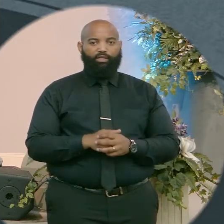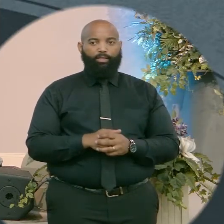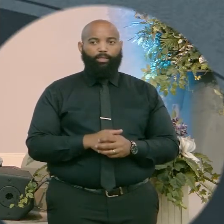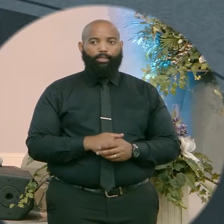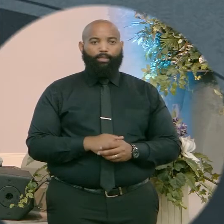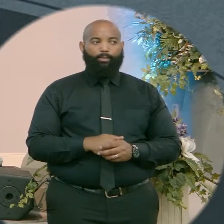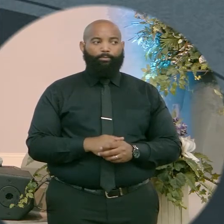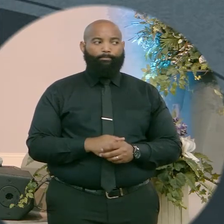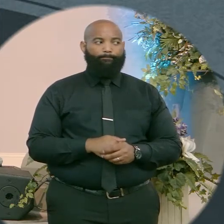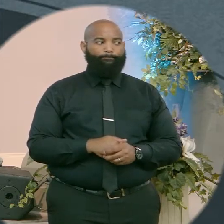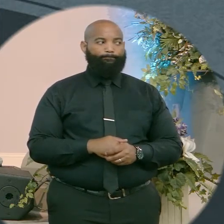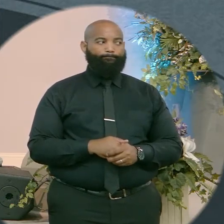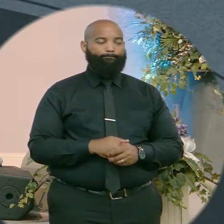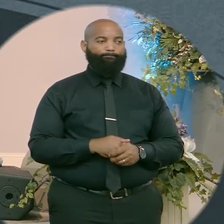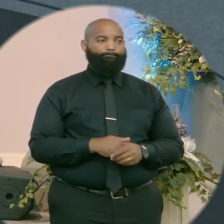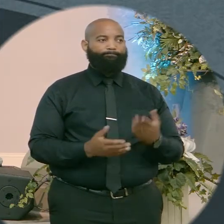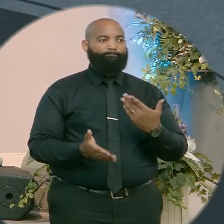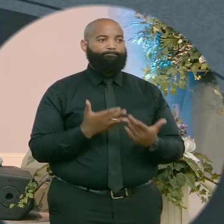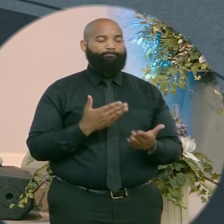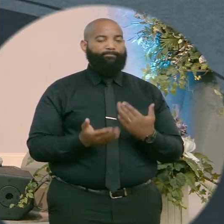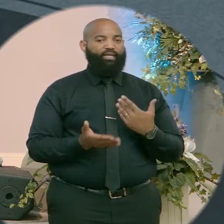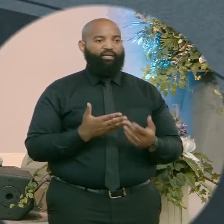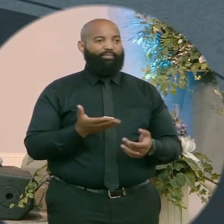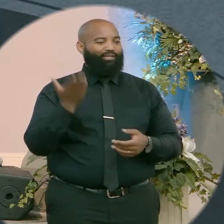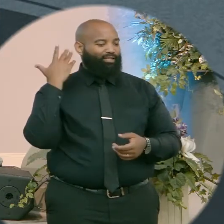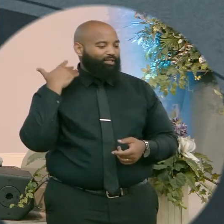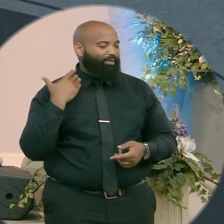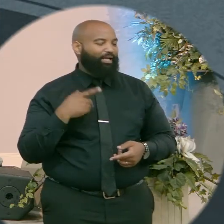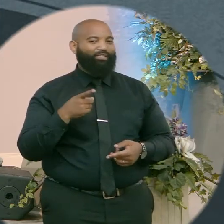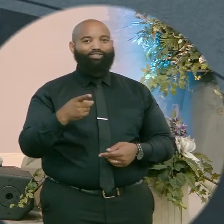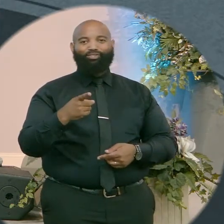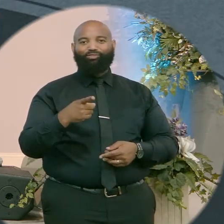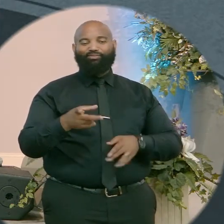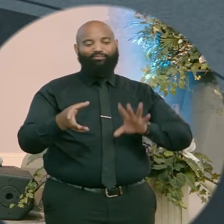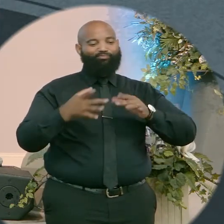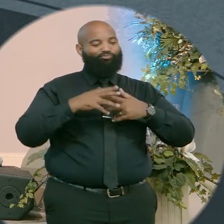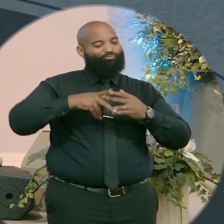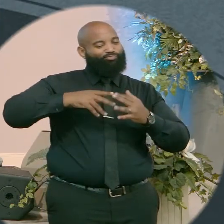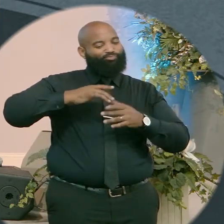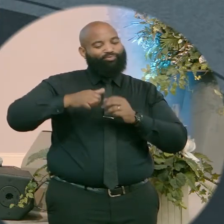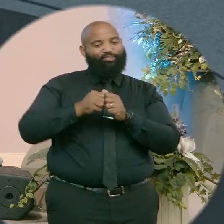time you walked with him, at one time you talked with him, but somehow or another you lost your way